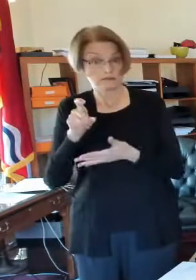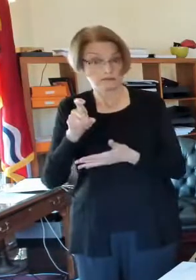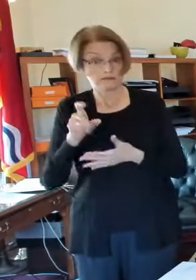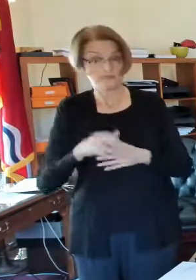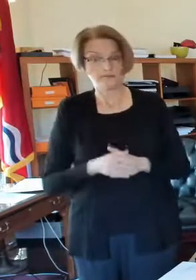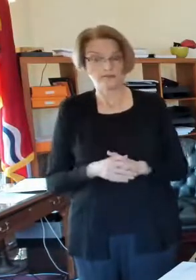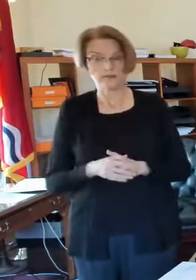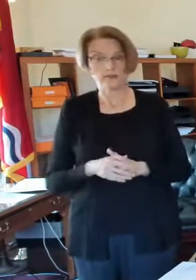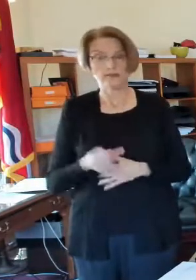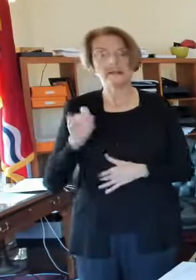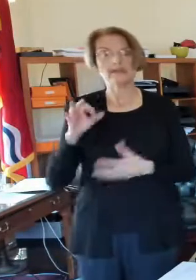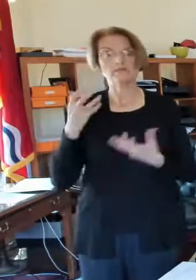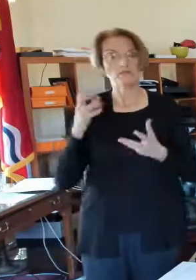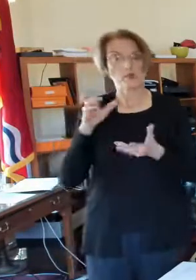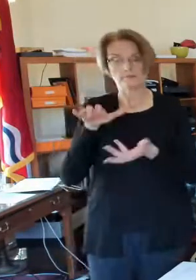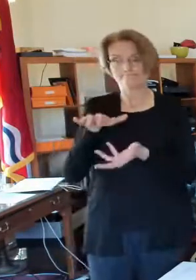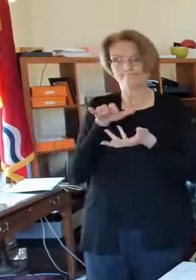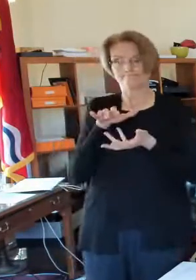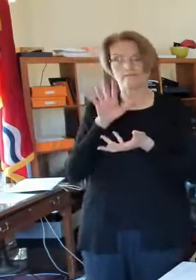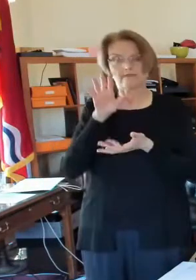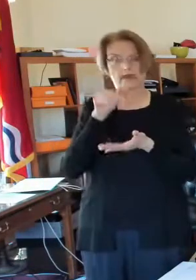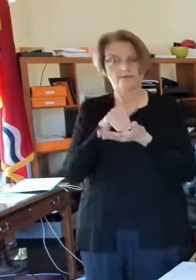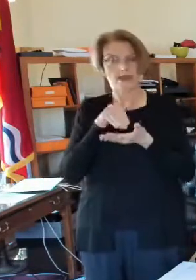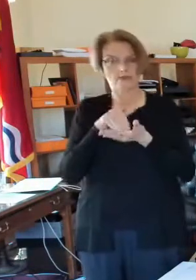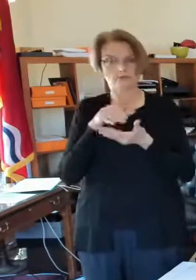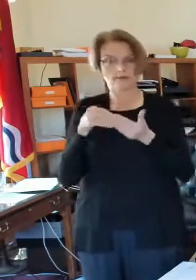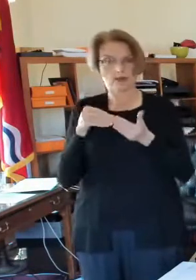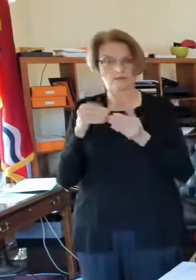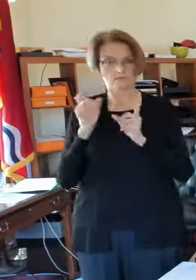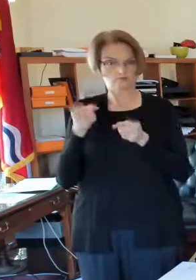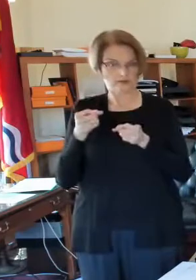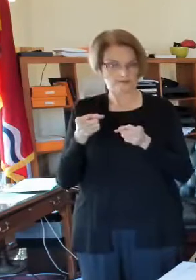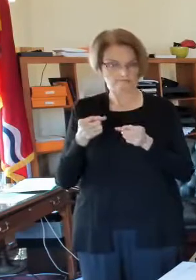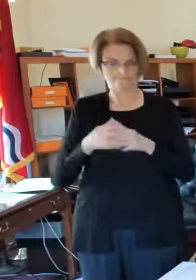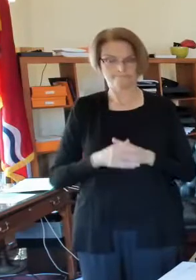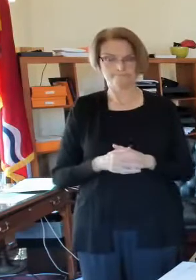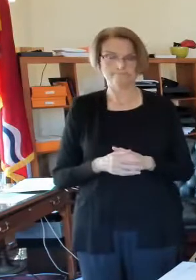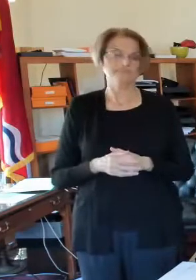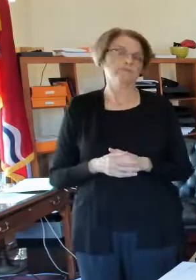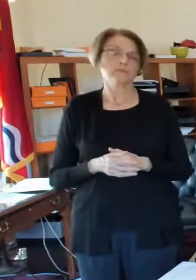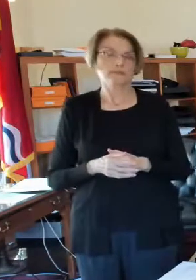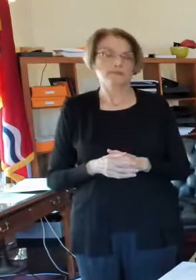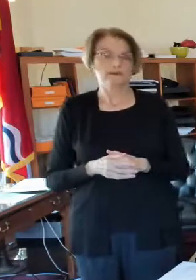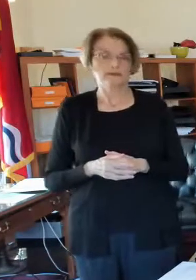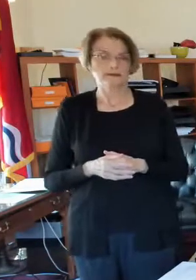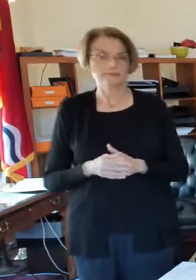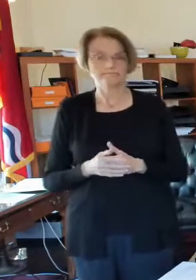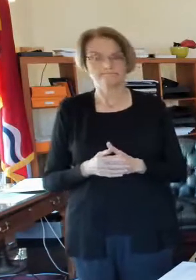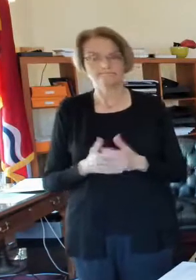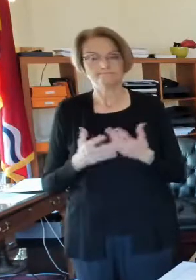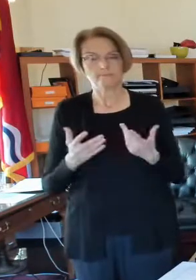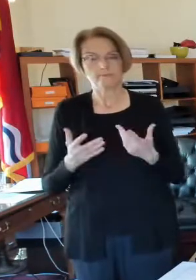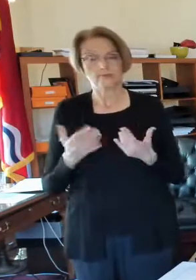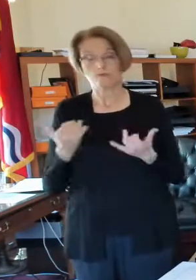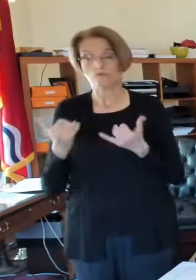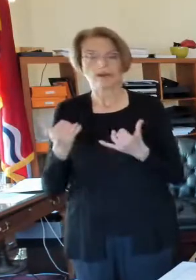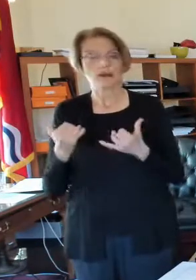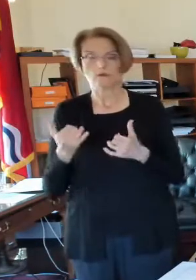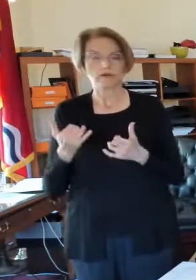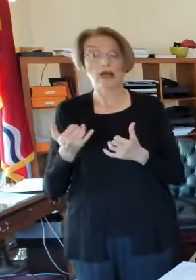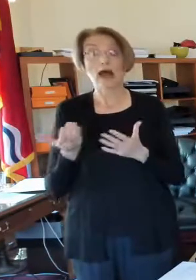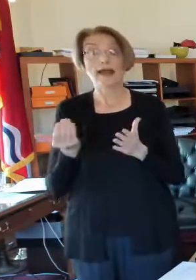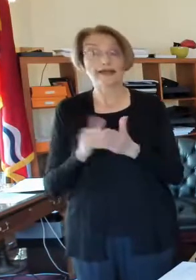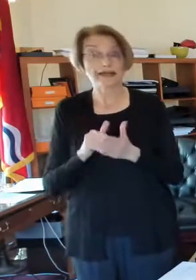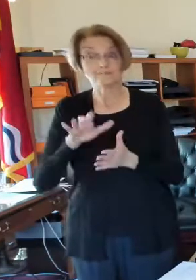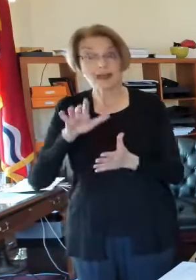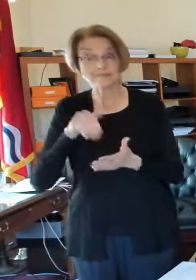If you have already gotten a $5,000 grant, at least initially, you would not be able to get another one.